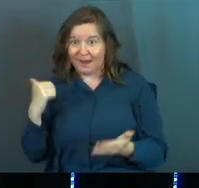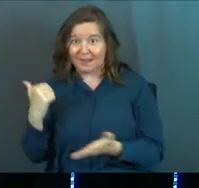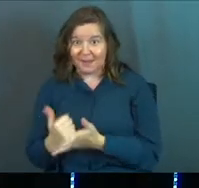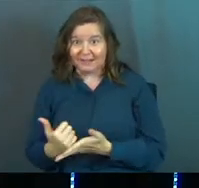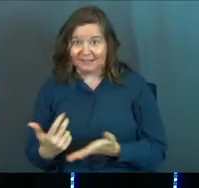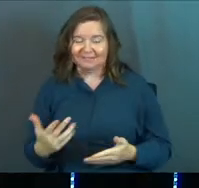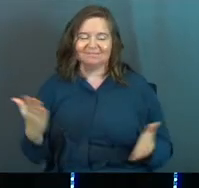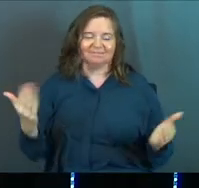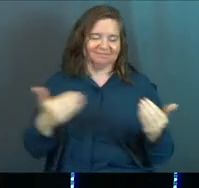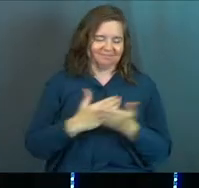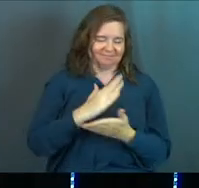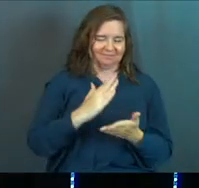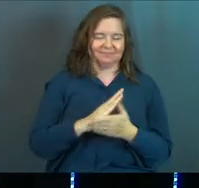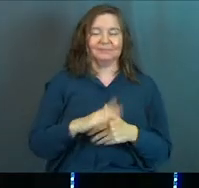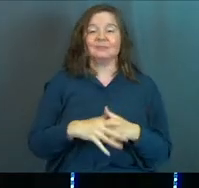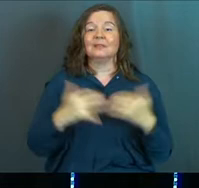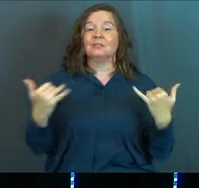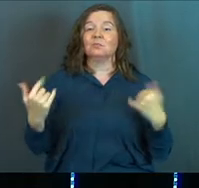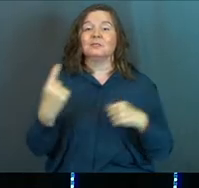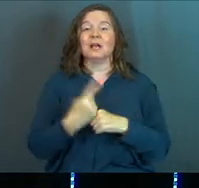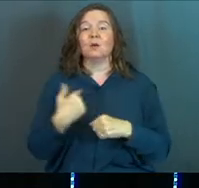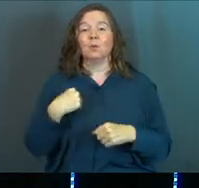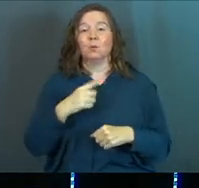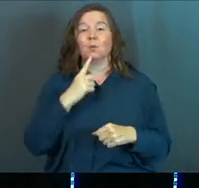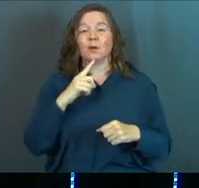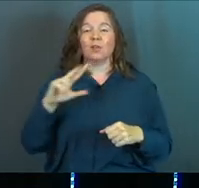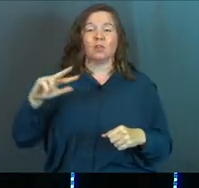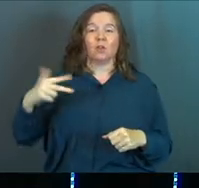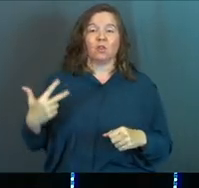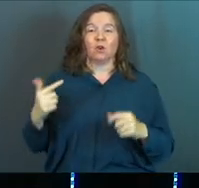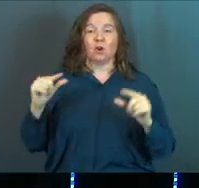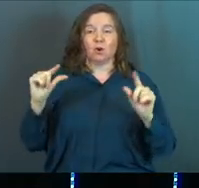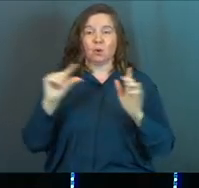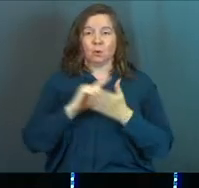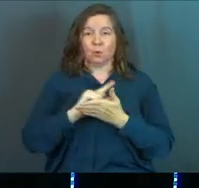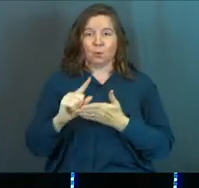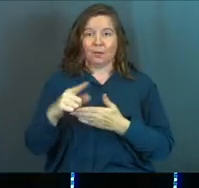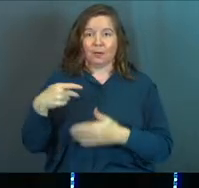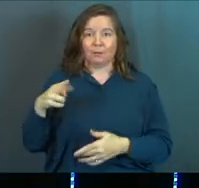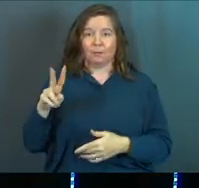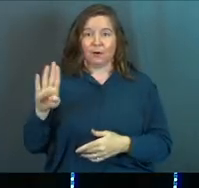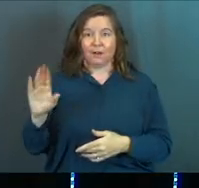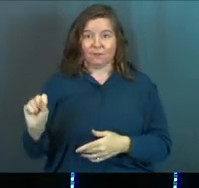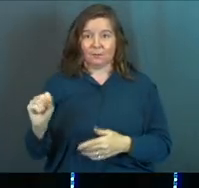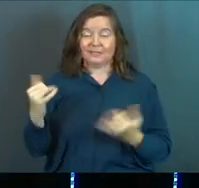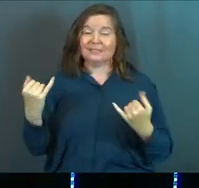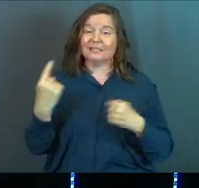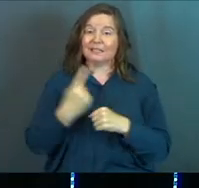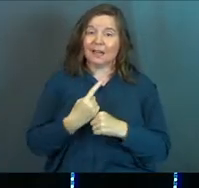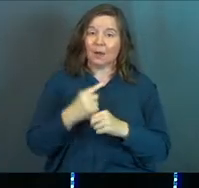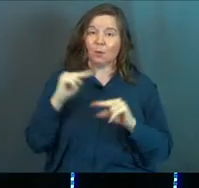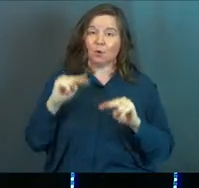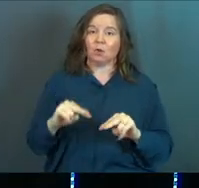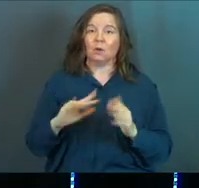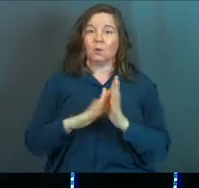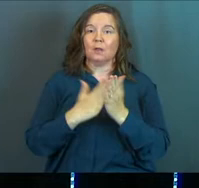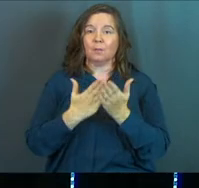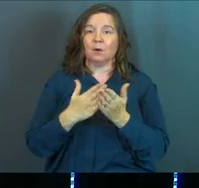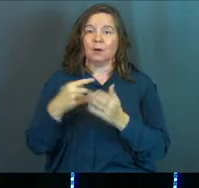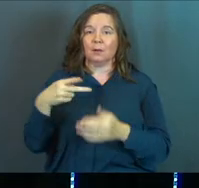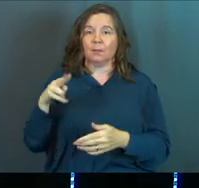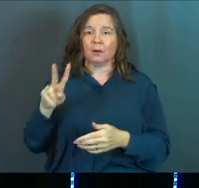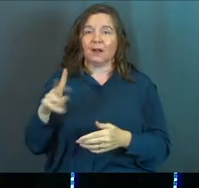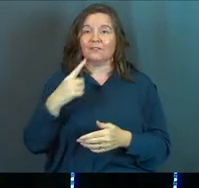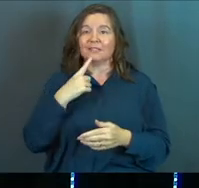Amen? All right. So today we are in the third week of Proverbs, and today we are looking at what the book of